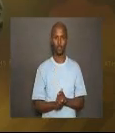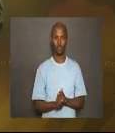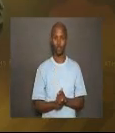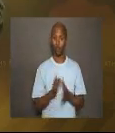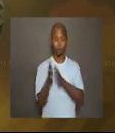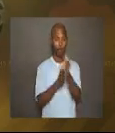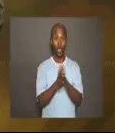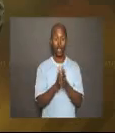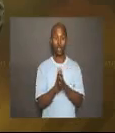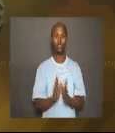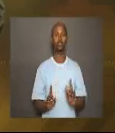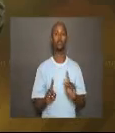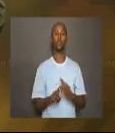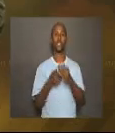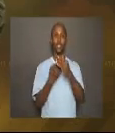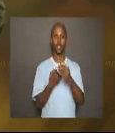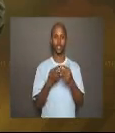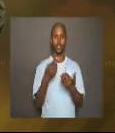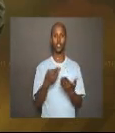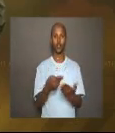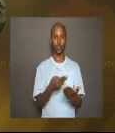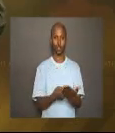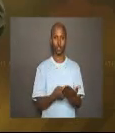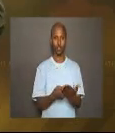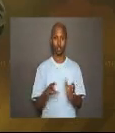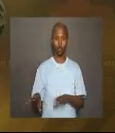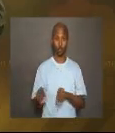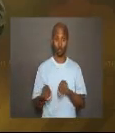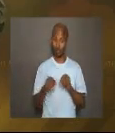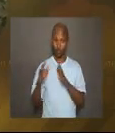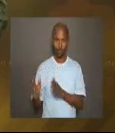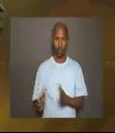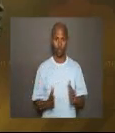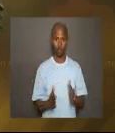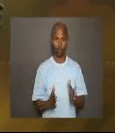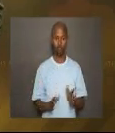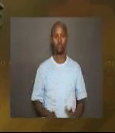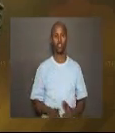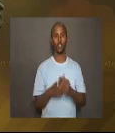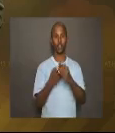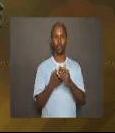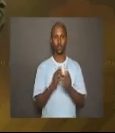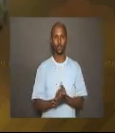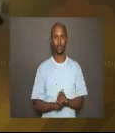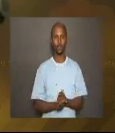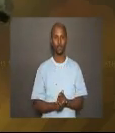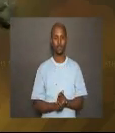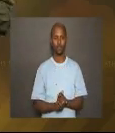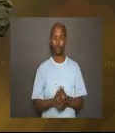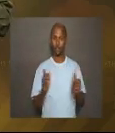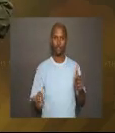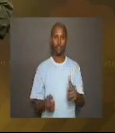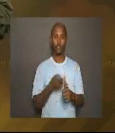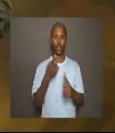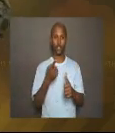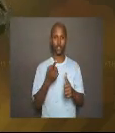eager to begin this unit, students. If you are ready, we will get started. First,